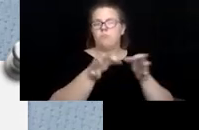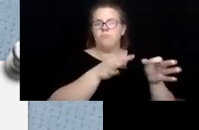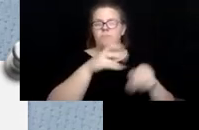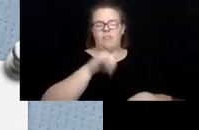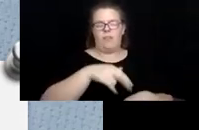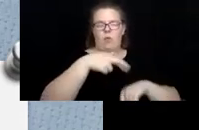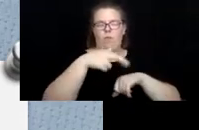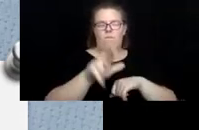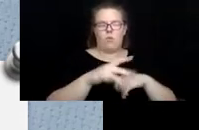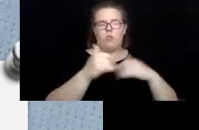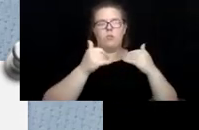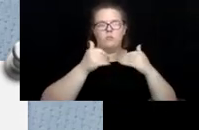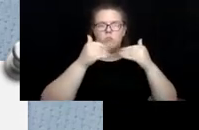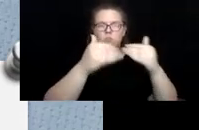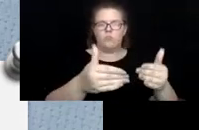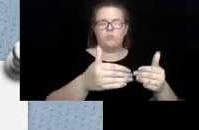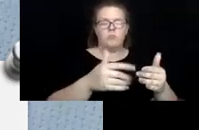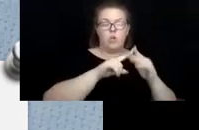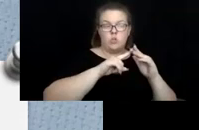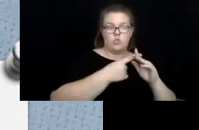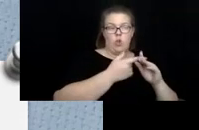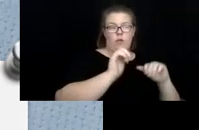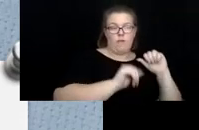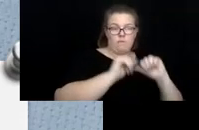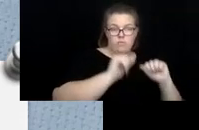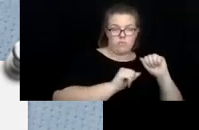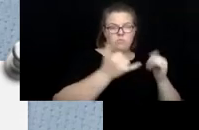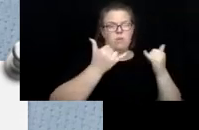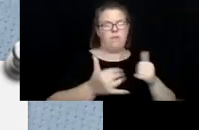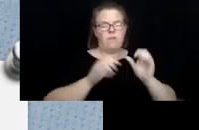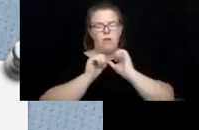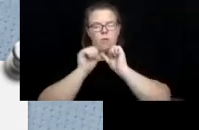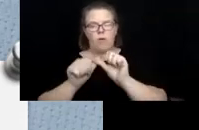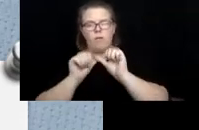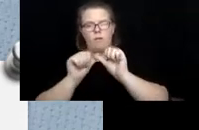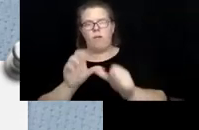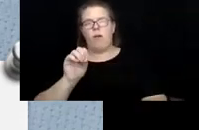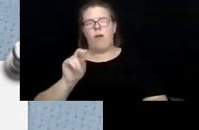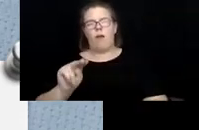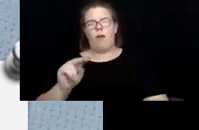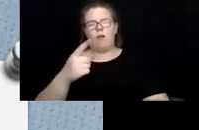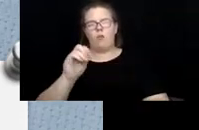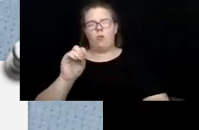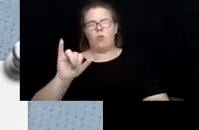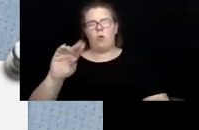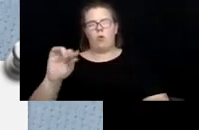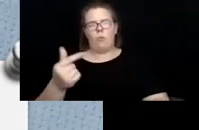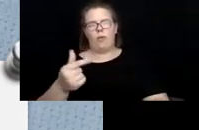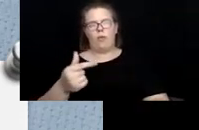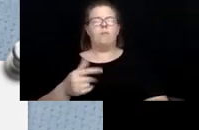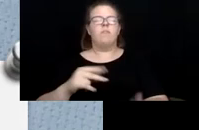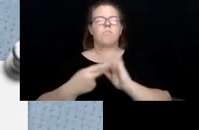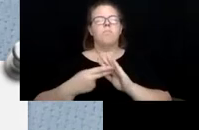referral is moving from an assessment stage to an ongoing stage to allow for time